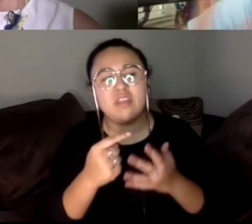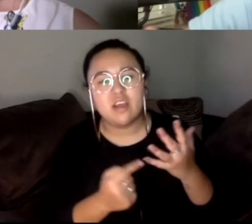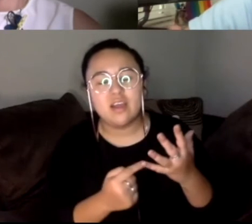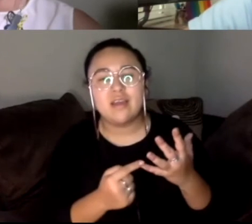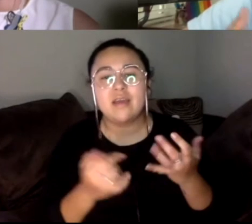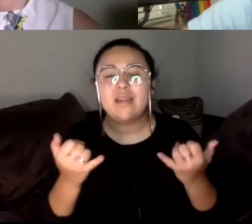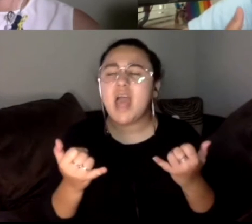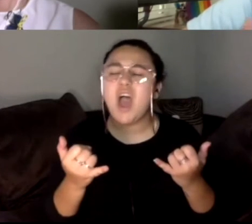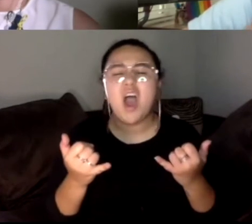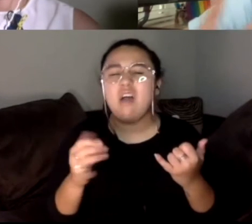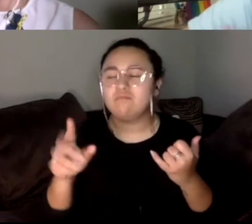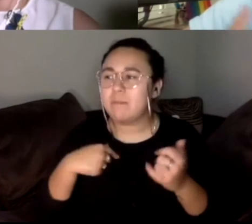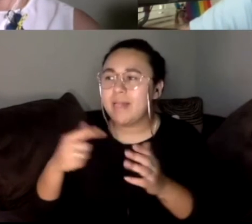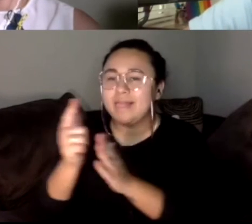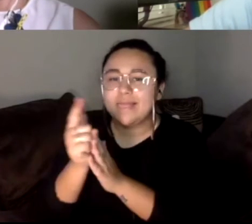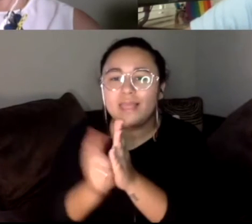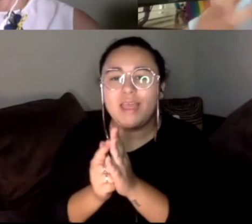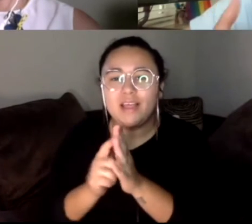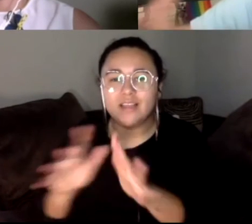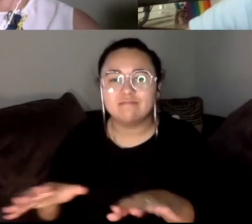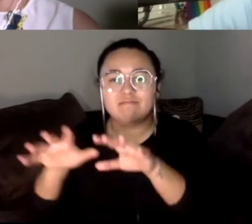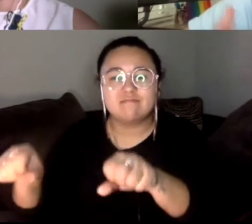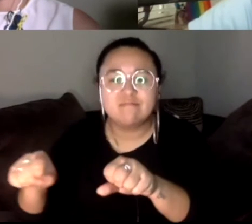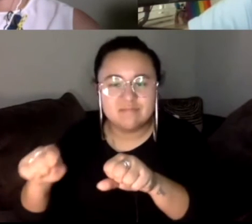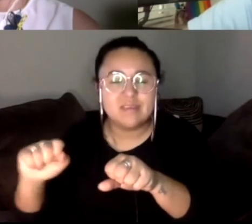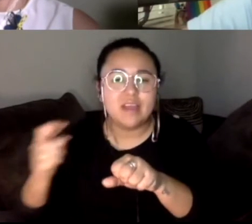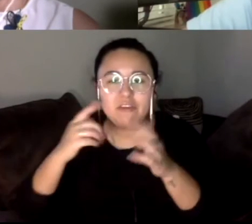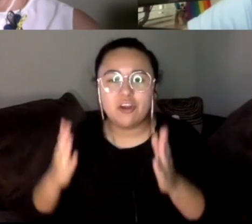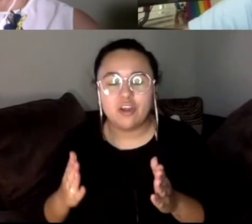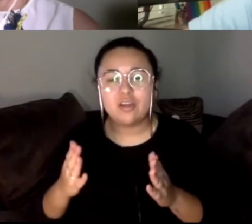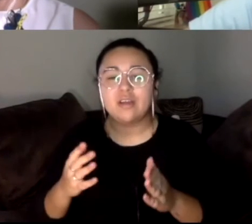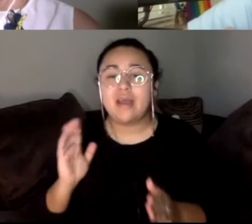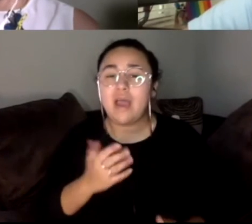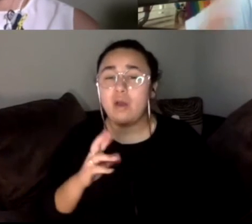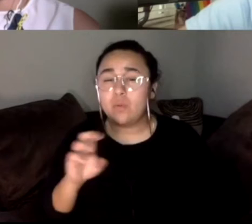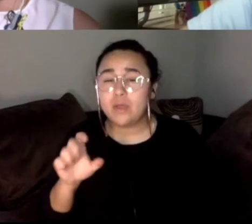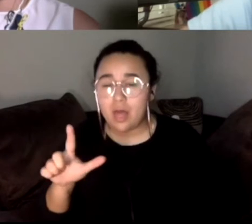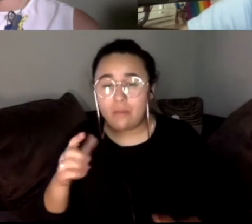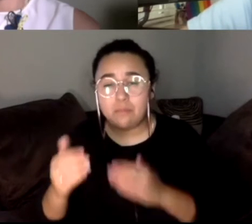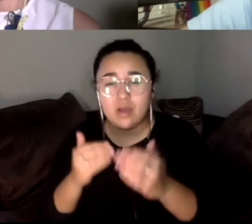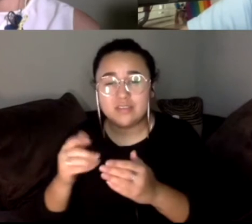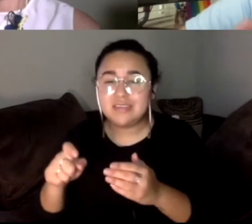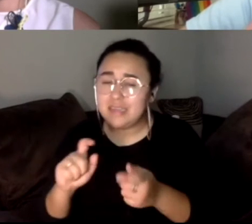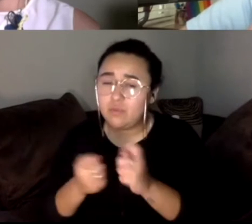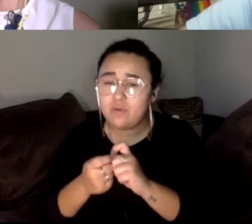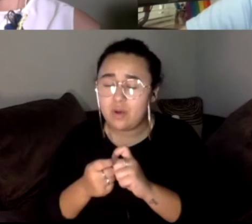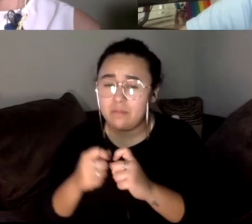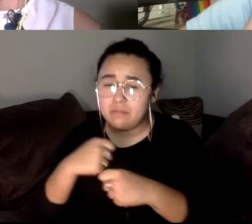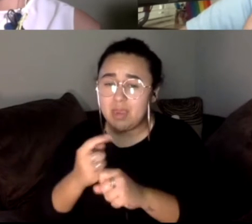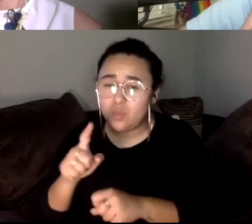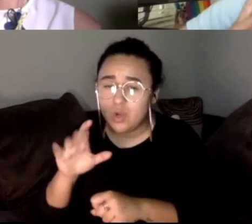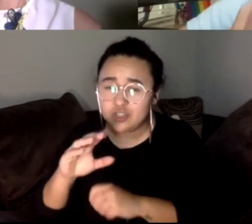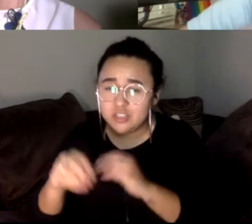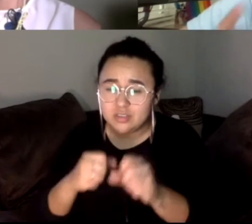And obviously, I think our reform process, I'm sorry, our recall process needs some reform. It was created 100 years ago, granted. But,